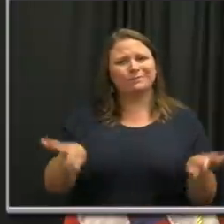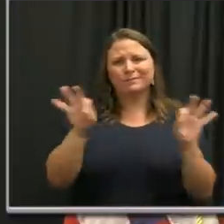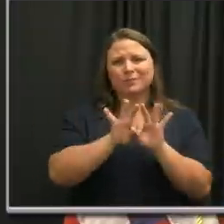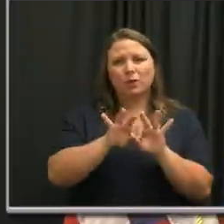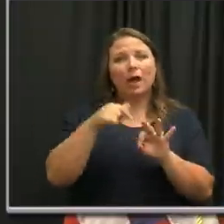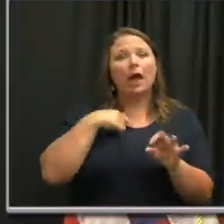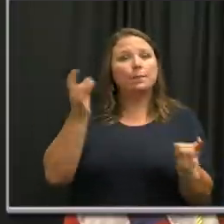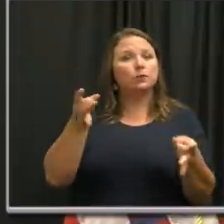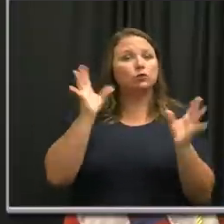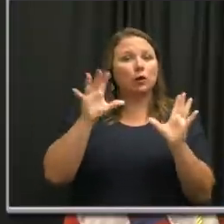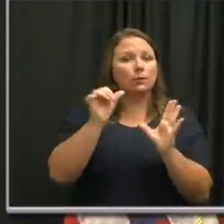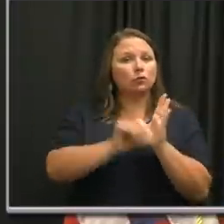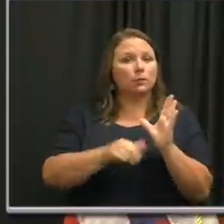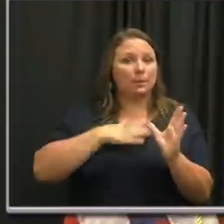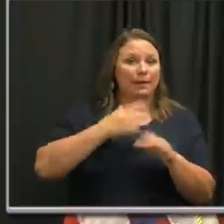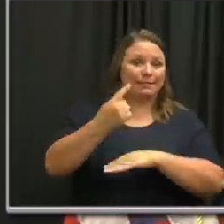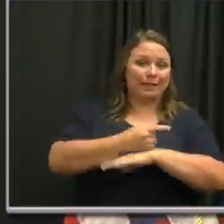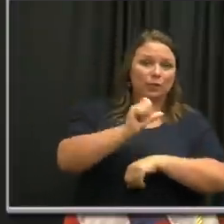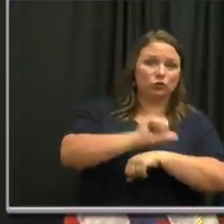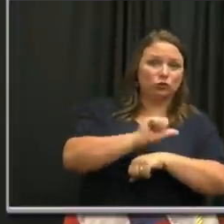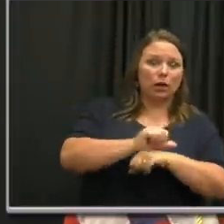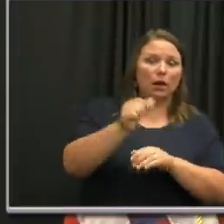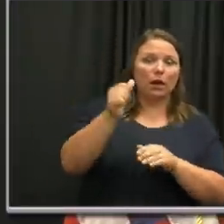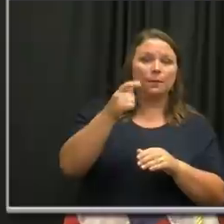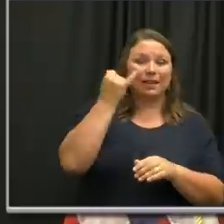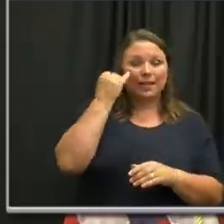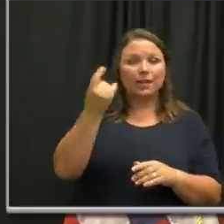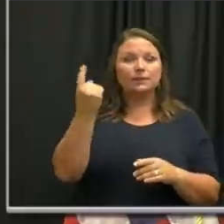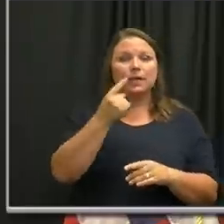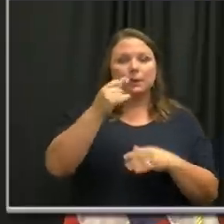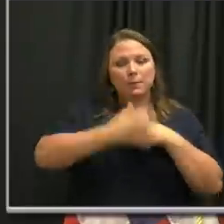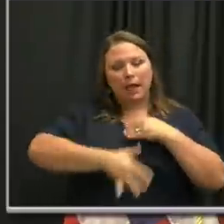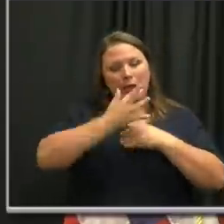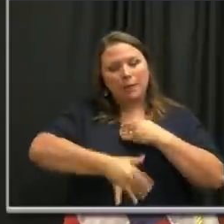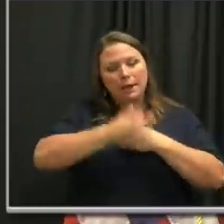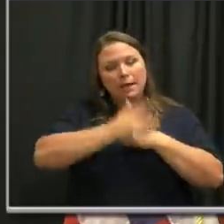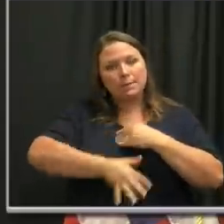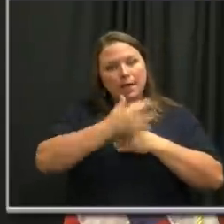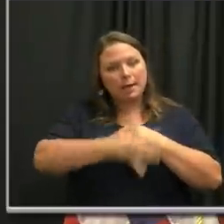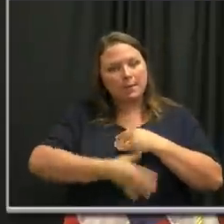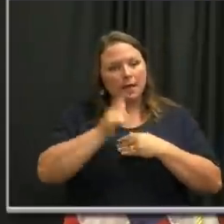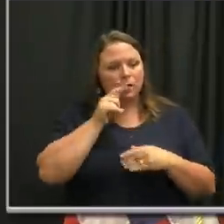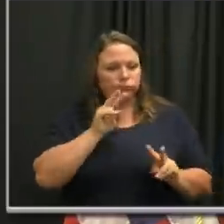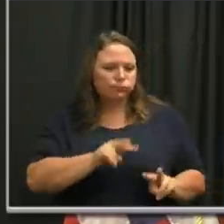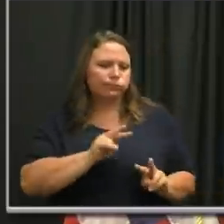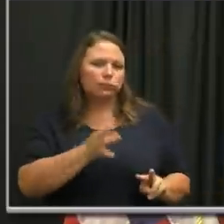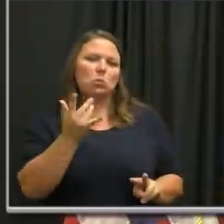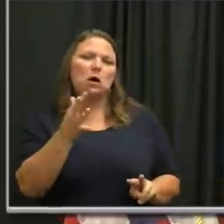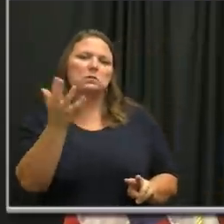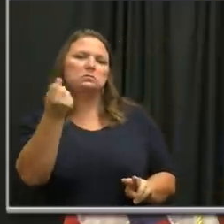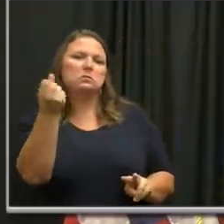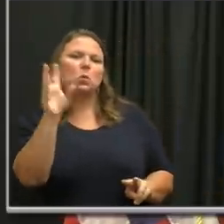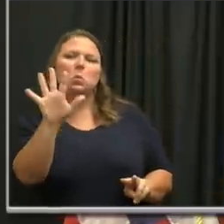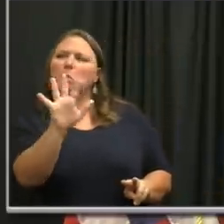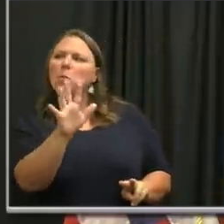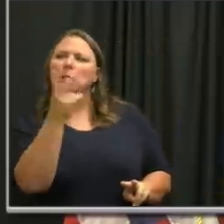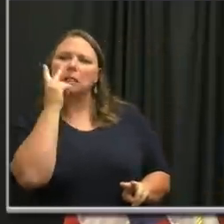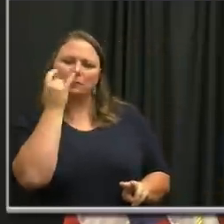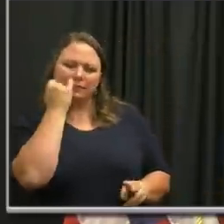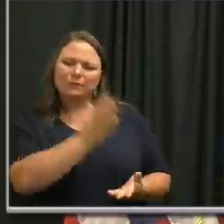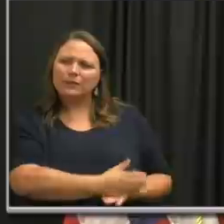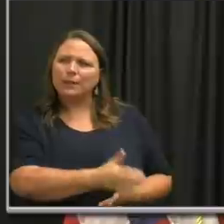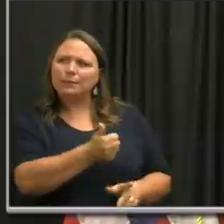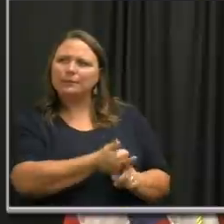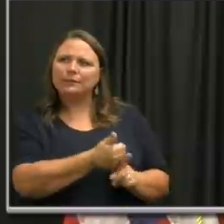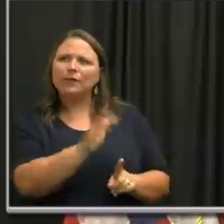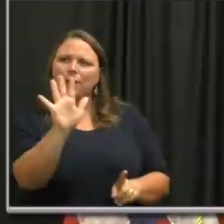Like I'm a trauma surgeon by my day job, right? And if somebody is bleeding out, I'm not going to wait to see if maybe the bleeding will stop